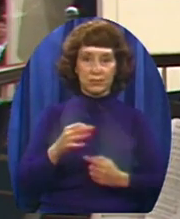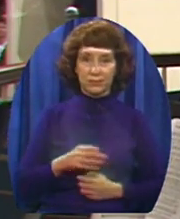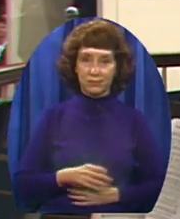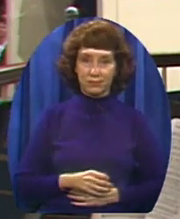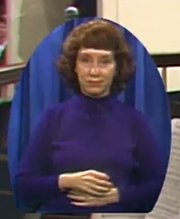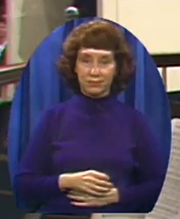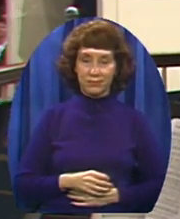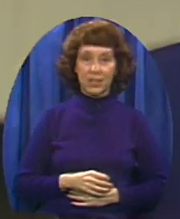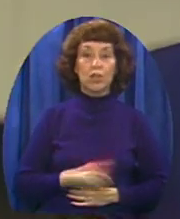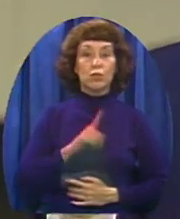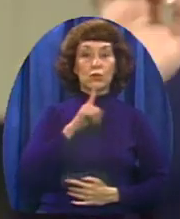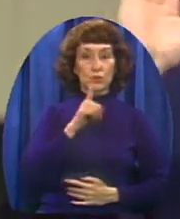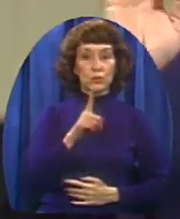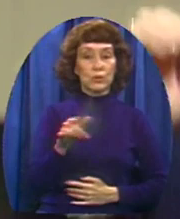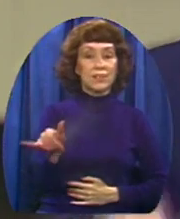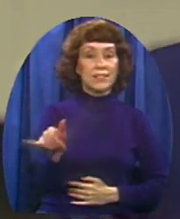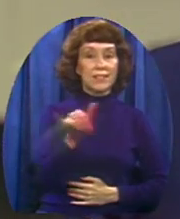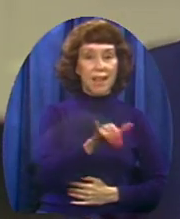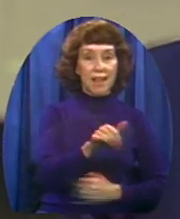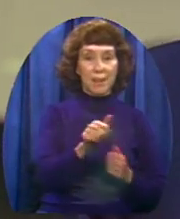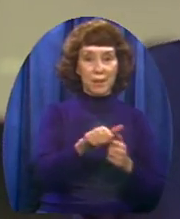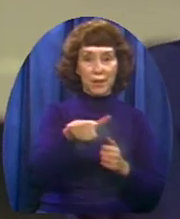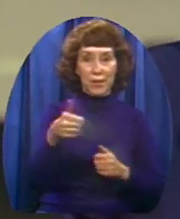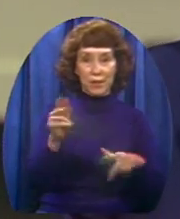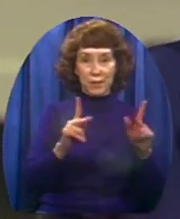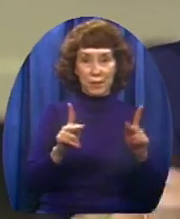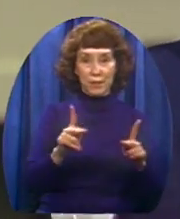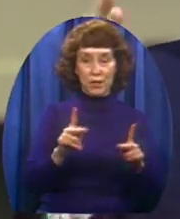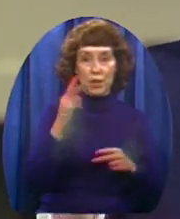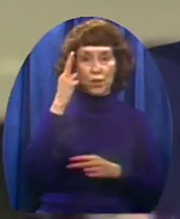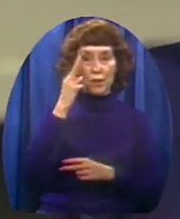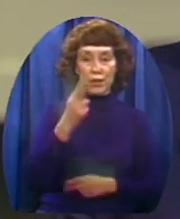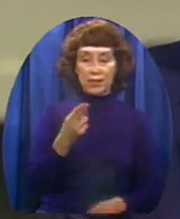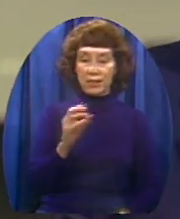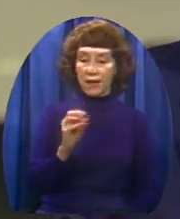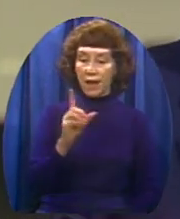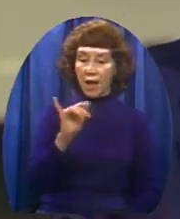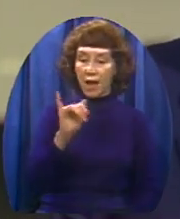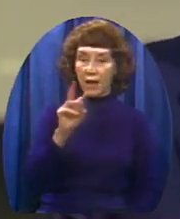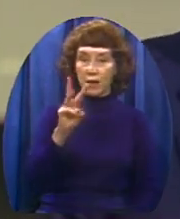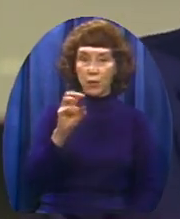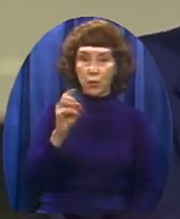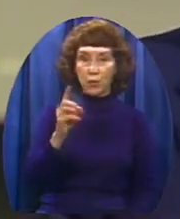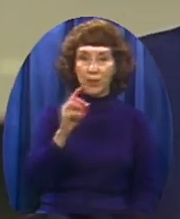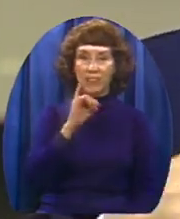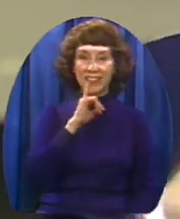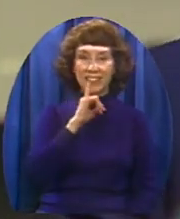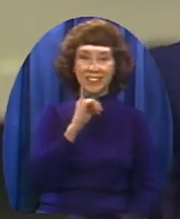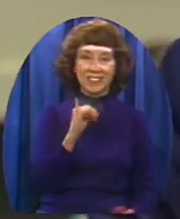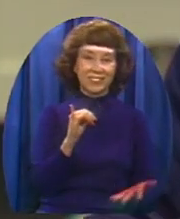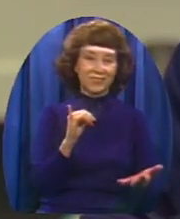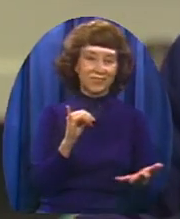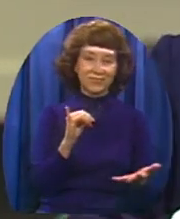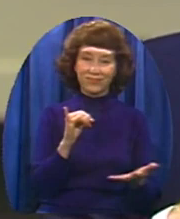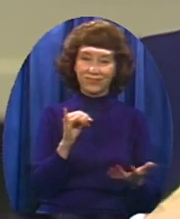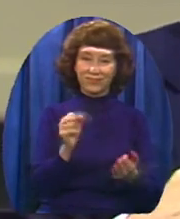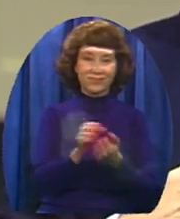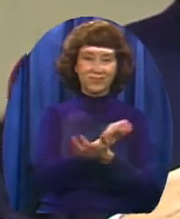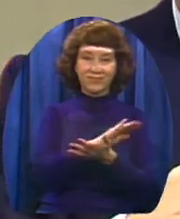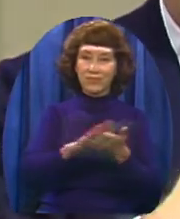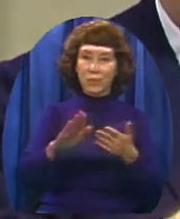everybody else The reason Hollywood is such a disaster It's a fantasy world They're trying to be unreal people